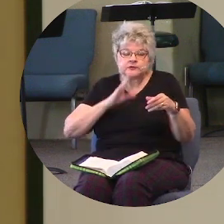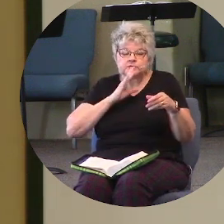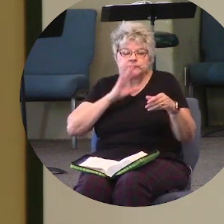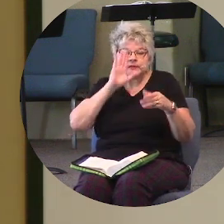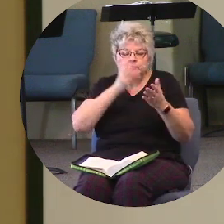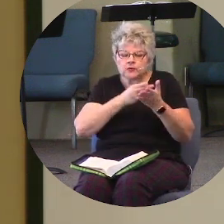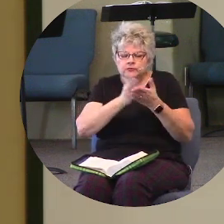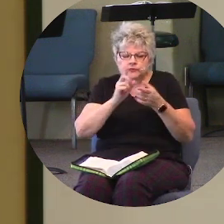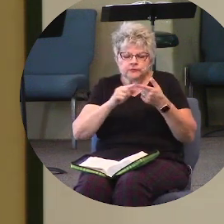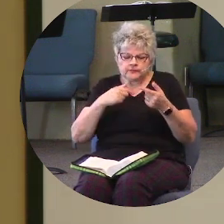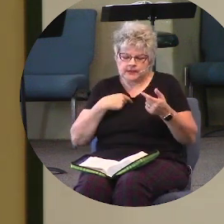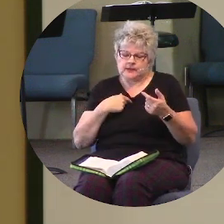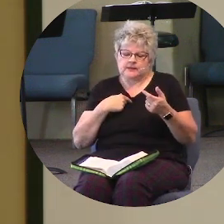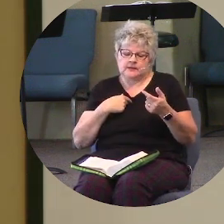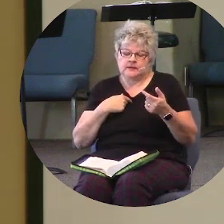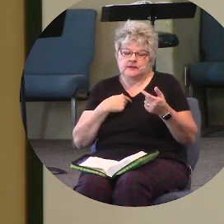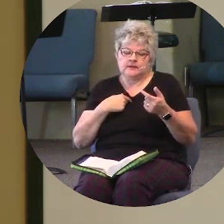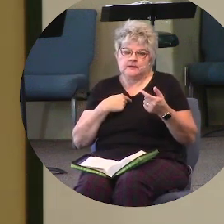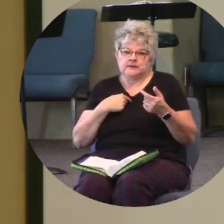truth to me.